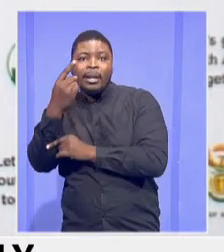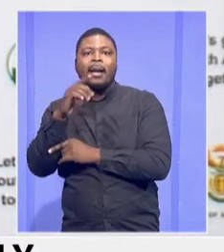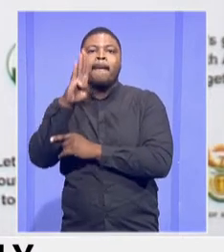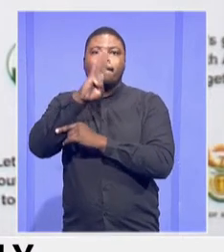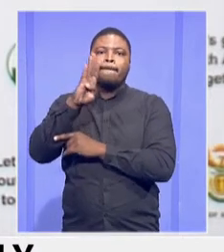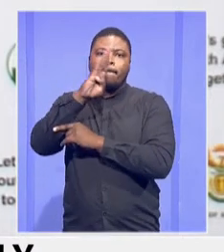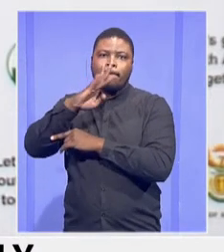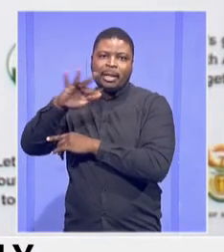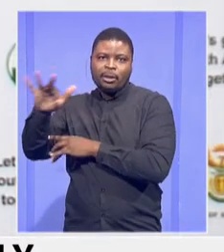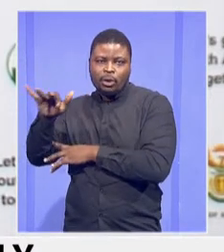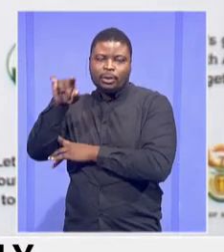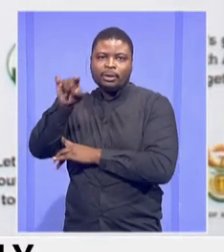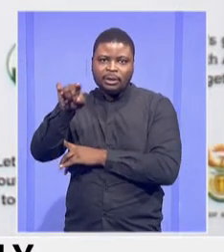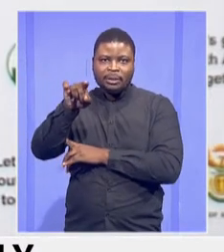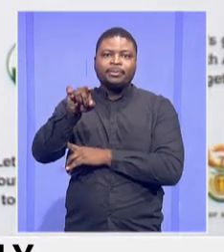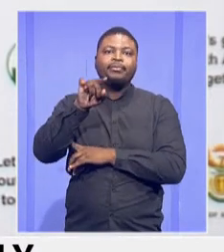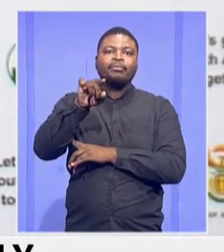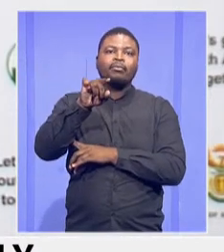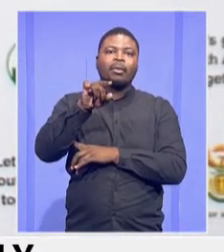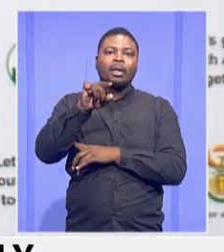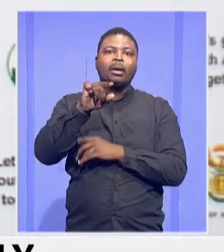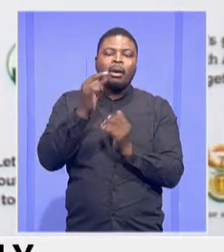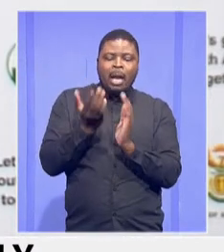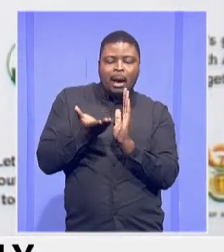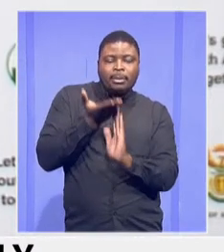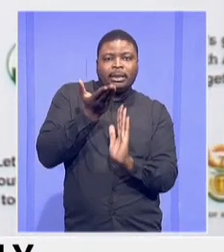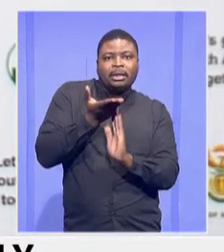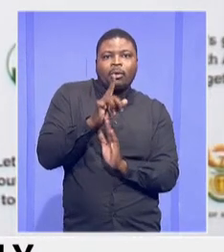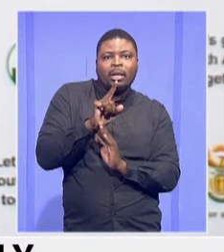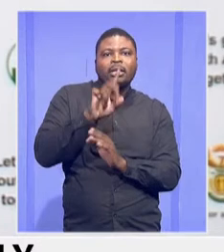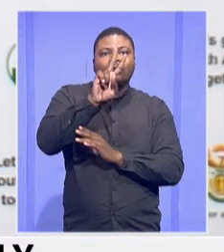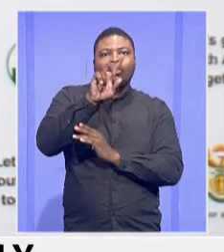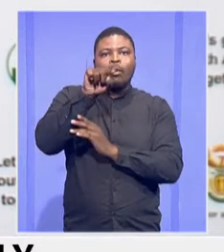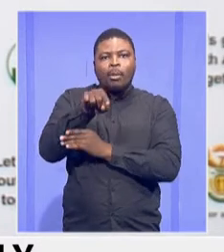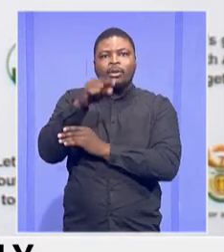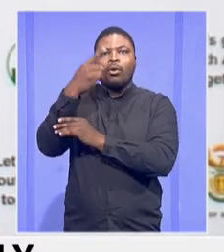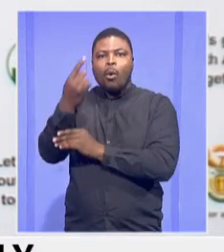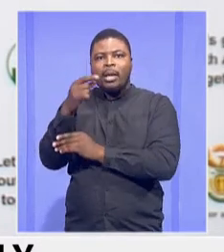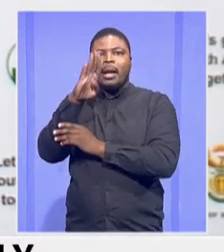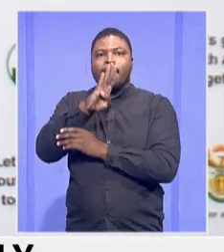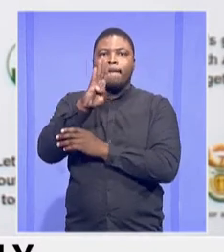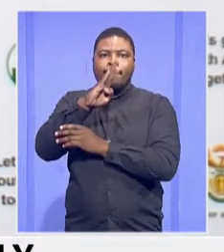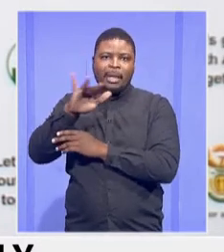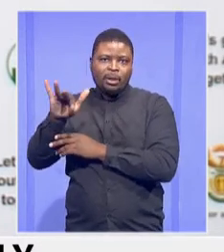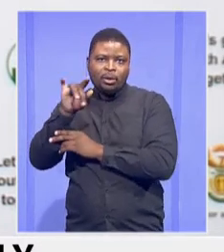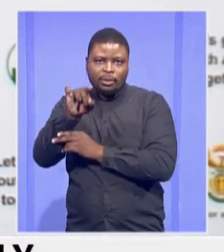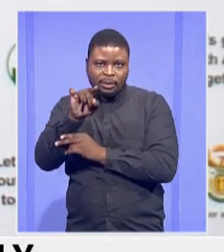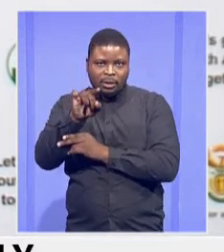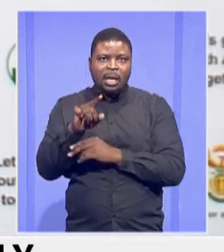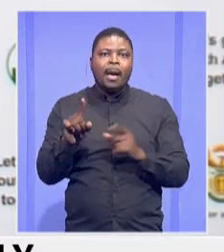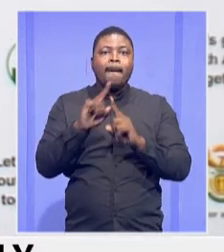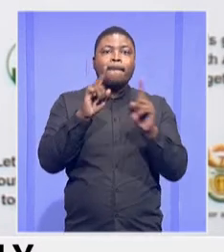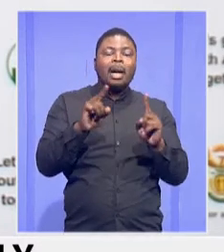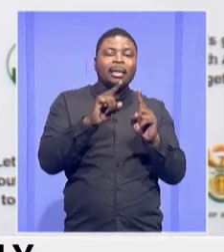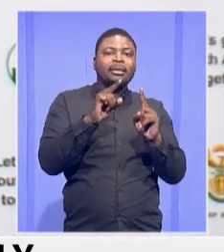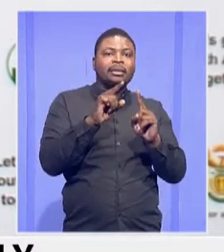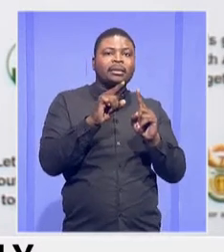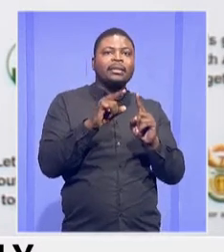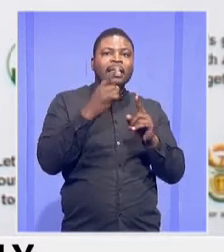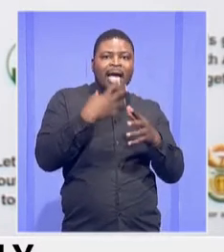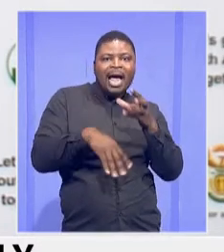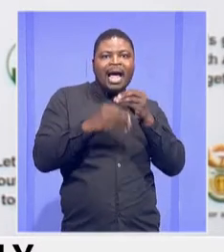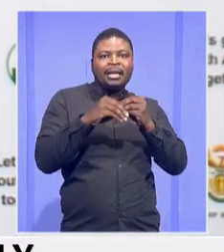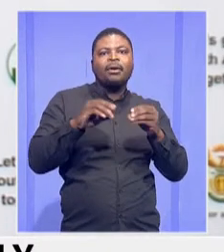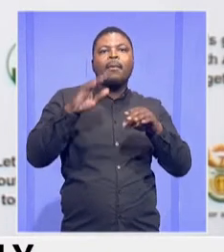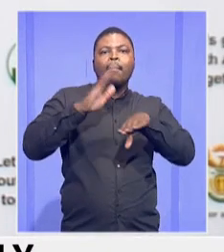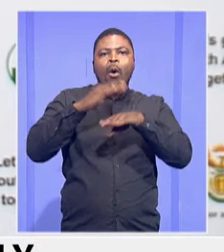In terms of projected is 2.1 billion. And then projected plus the accruals will take